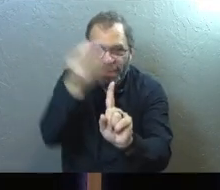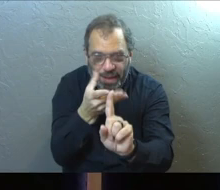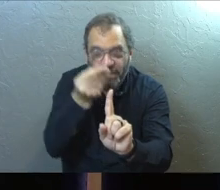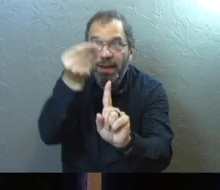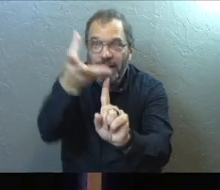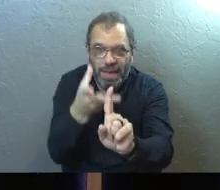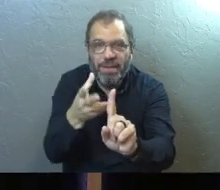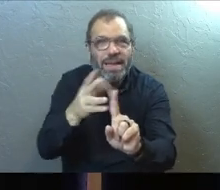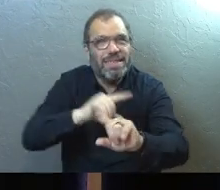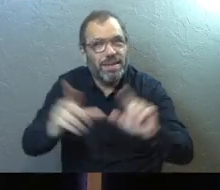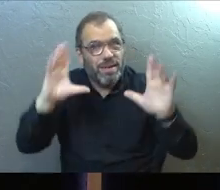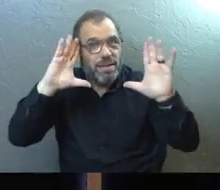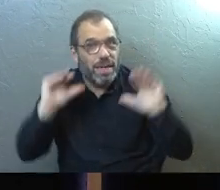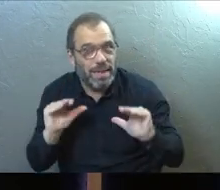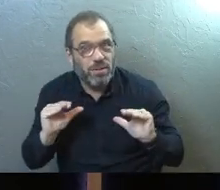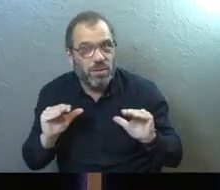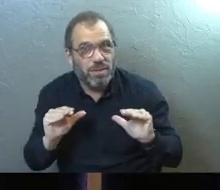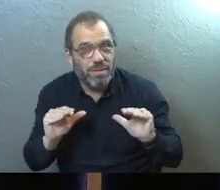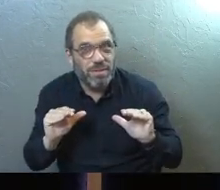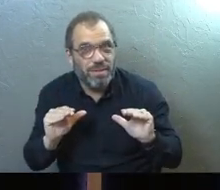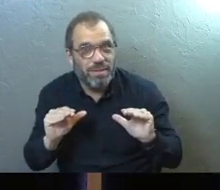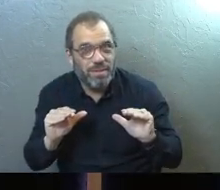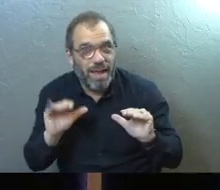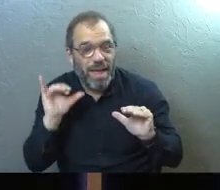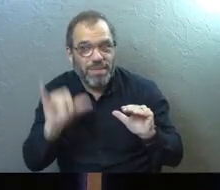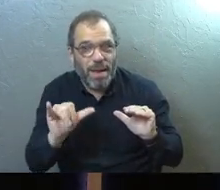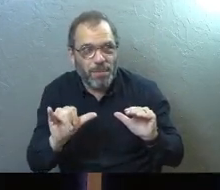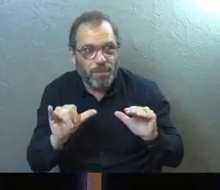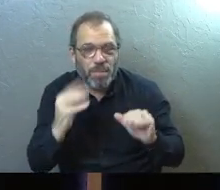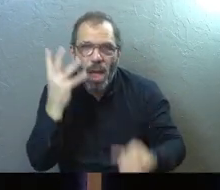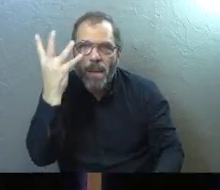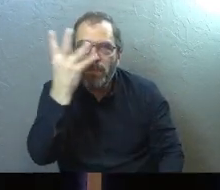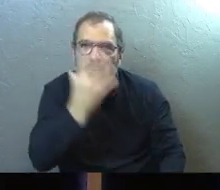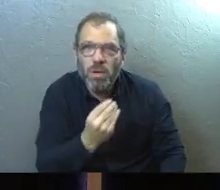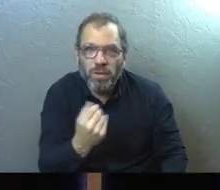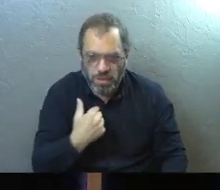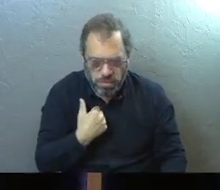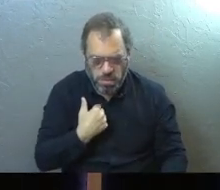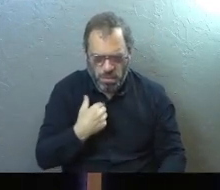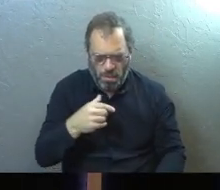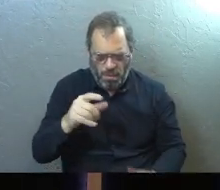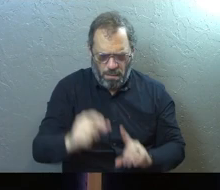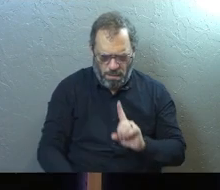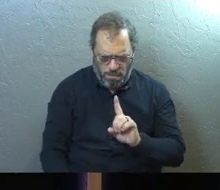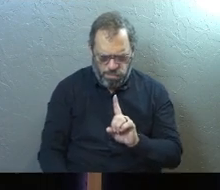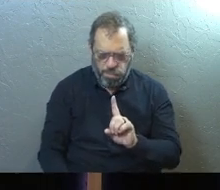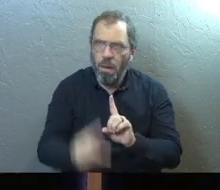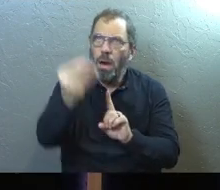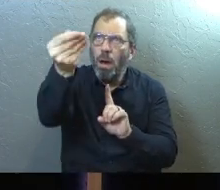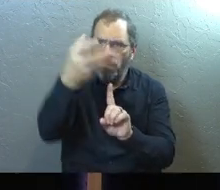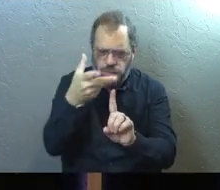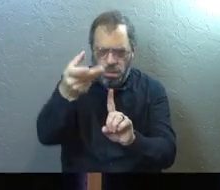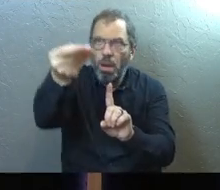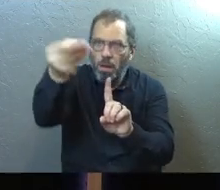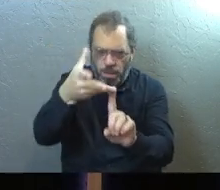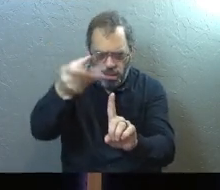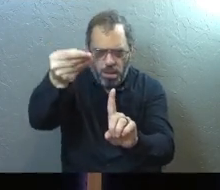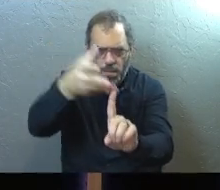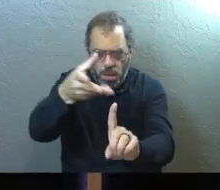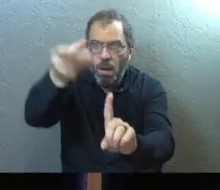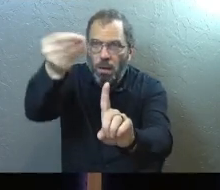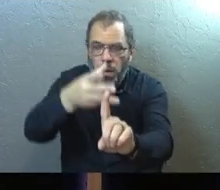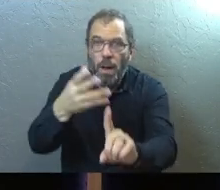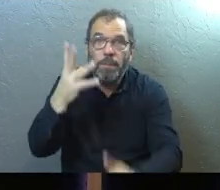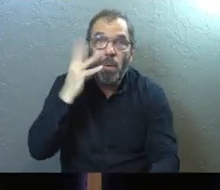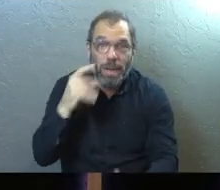It's a different expectation. And that's, that's a beautiful thing to me. Walk through. He's got to pass through. But the other thing that I